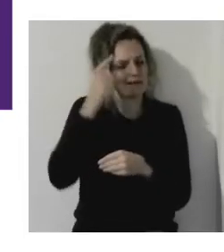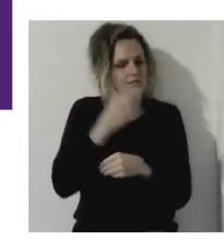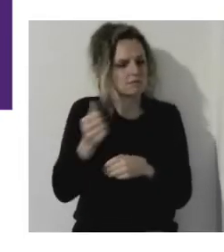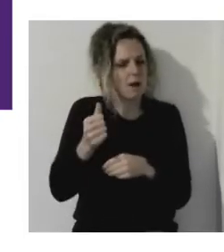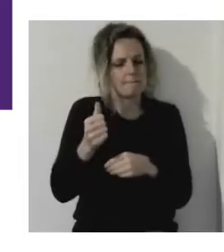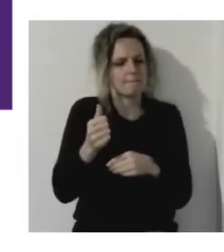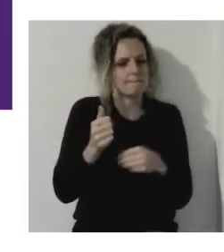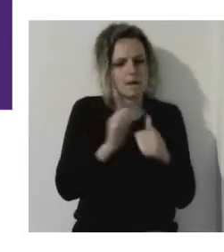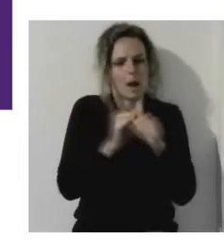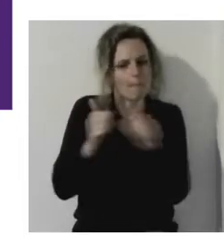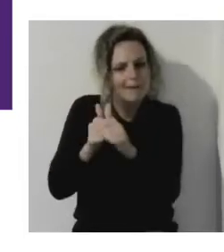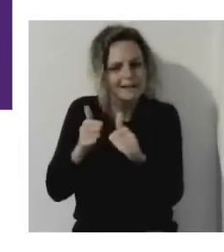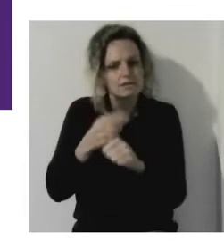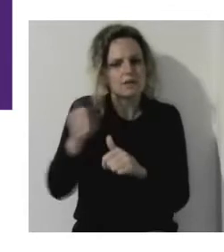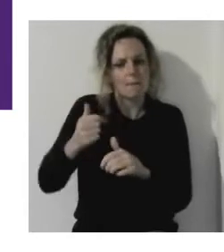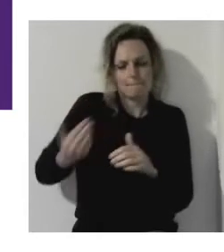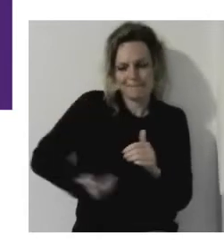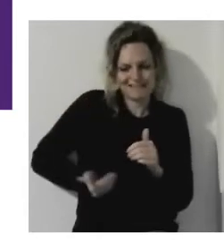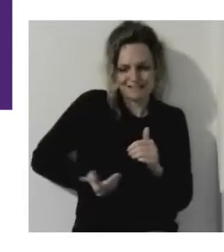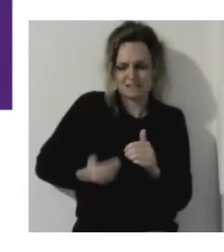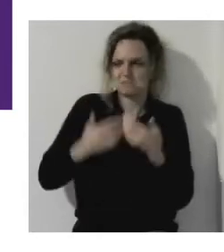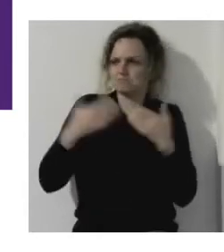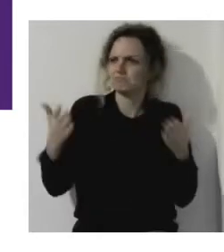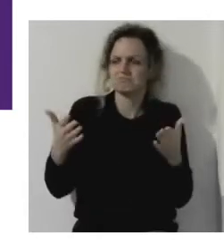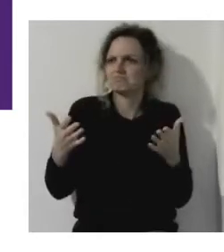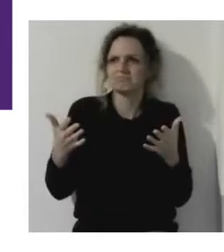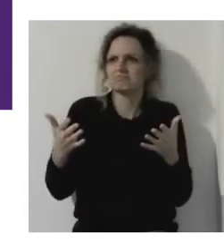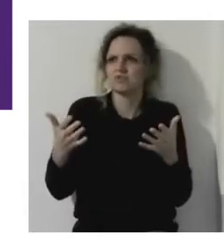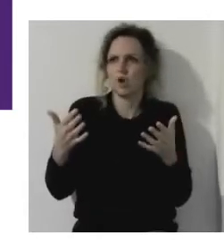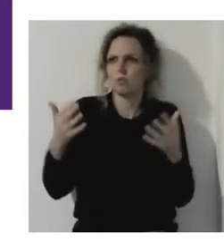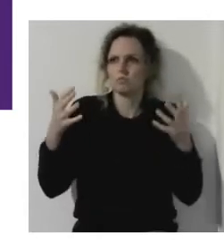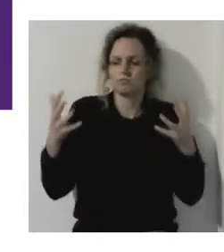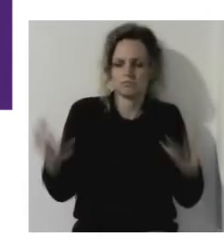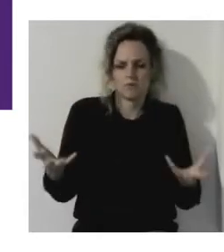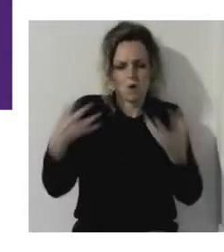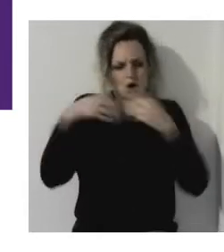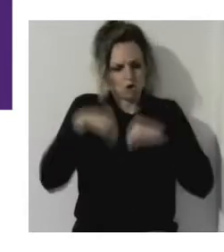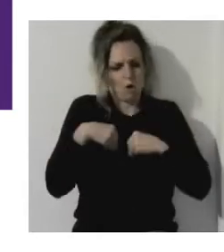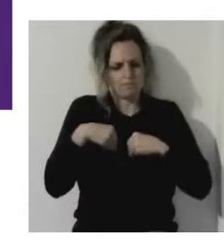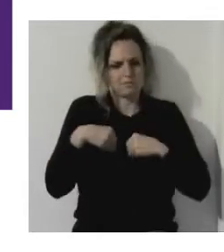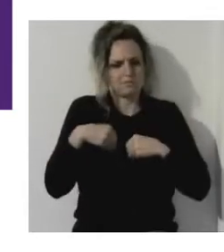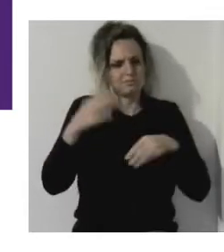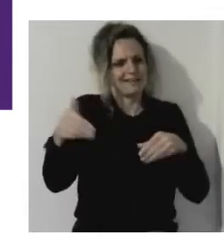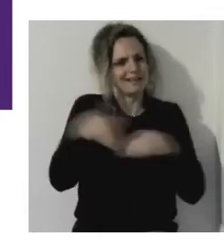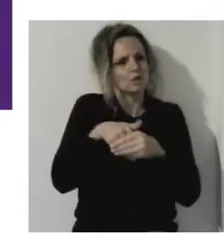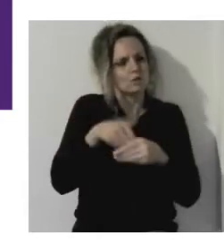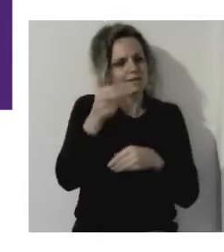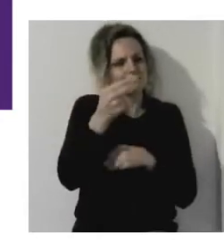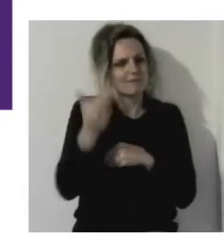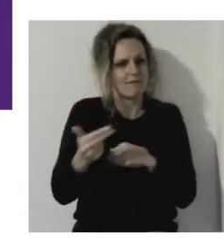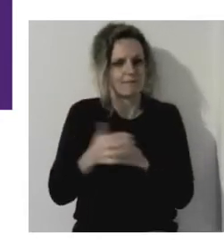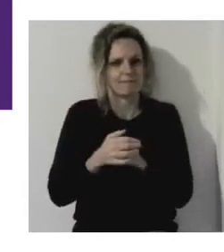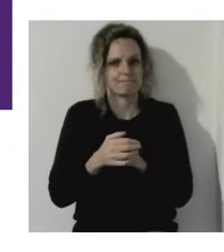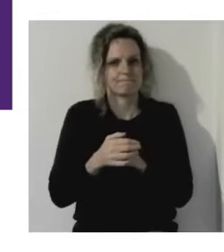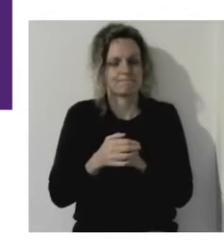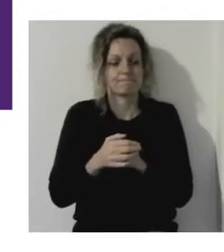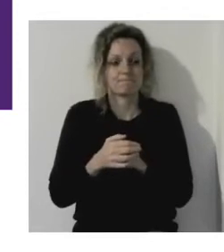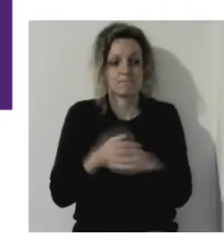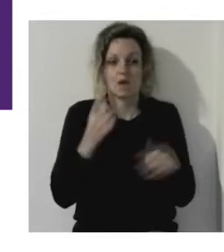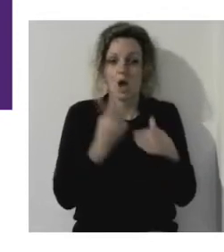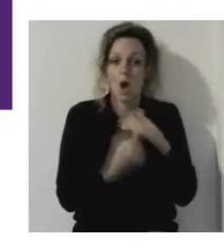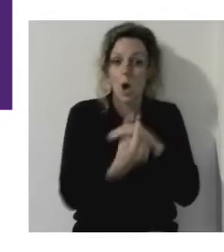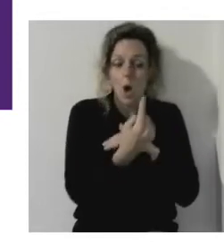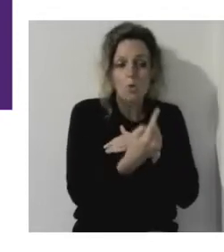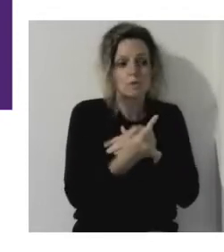passion to expand the identity of it. So it's not just looking at age, ability, but also gender and